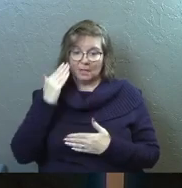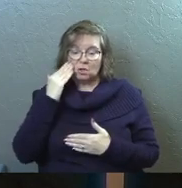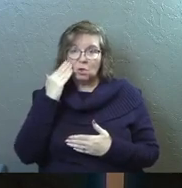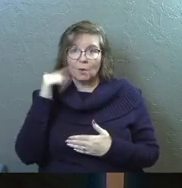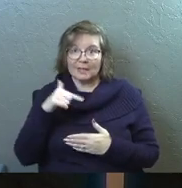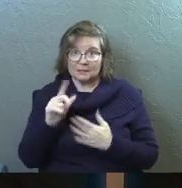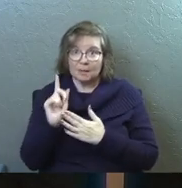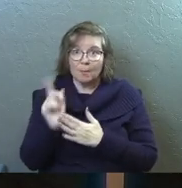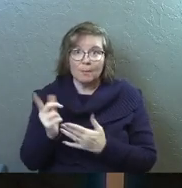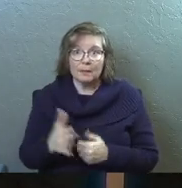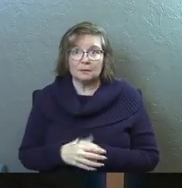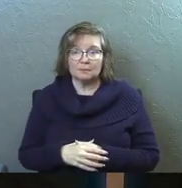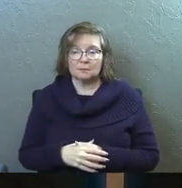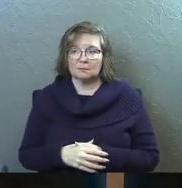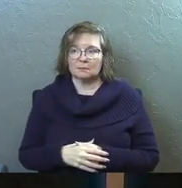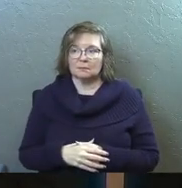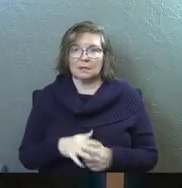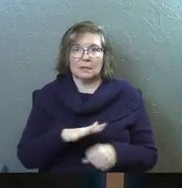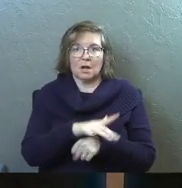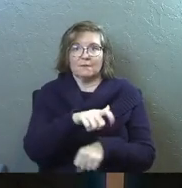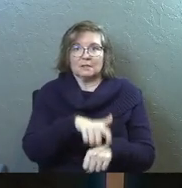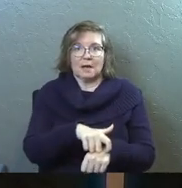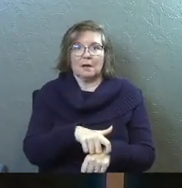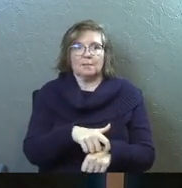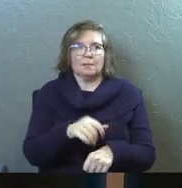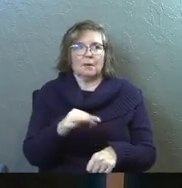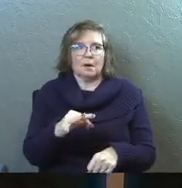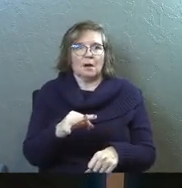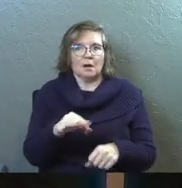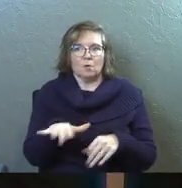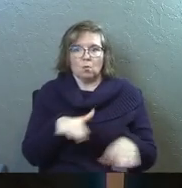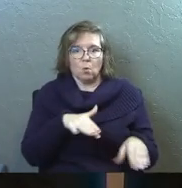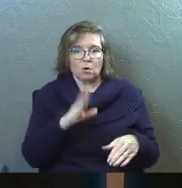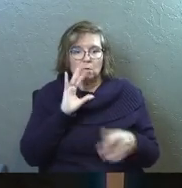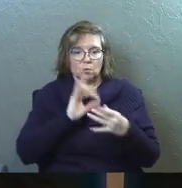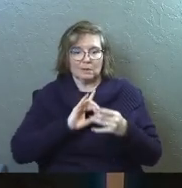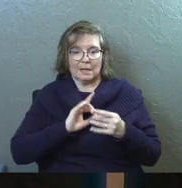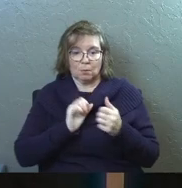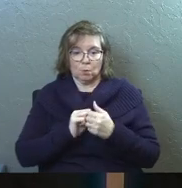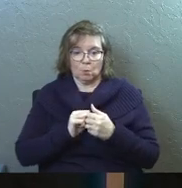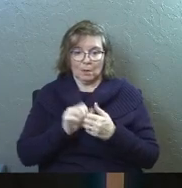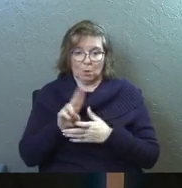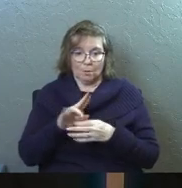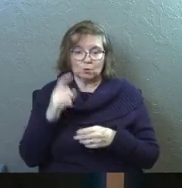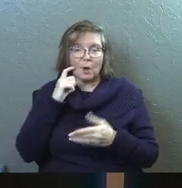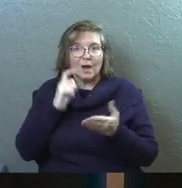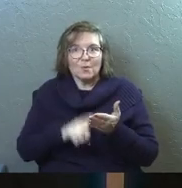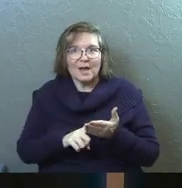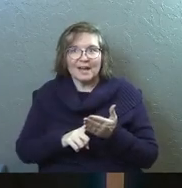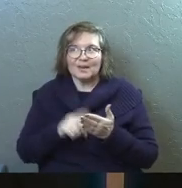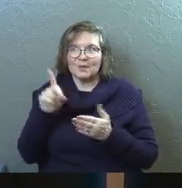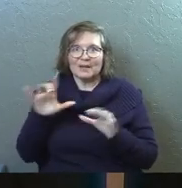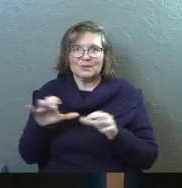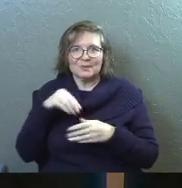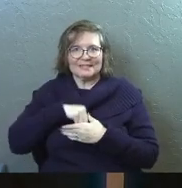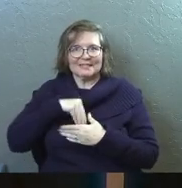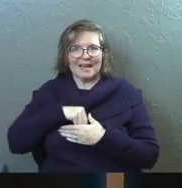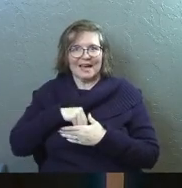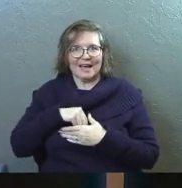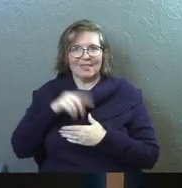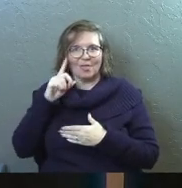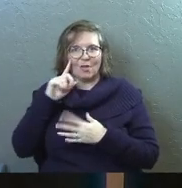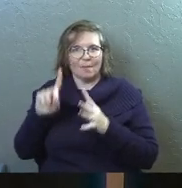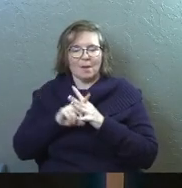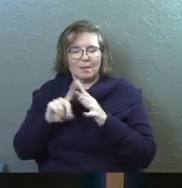knows this is a moment. I've spent enough time, I've walked in relationship with him. And so I recognize what he's doing in me right now.